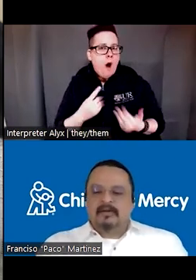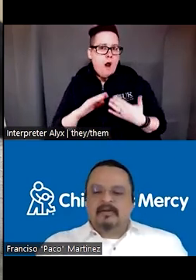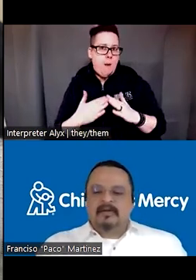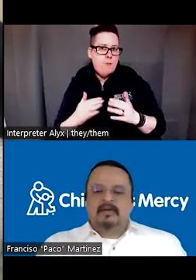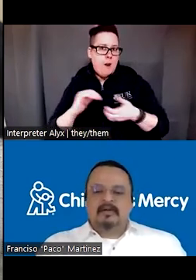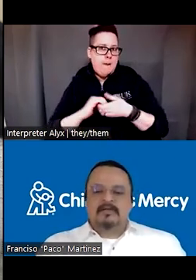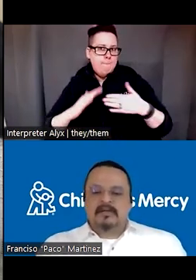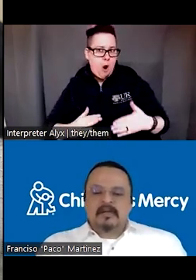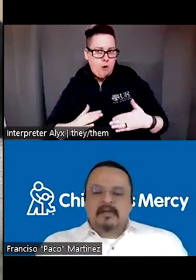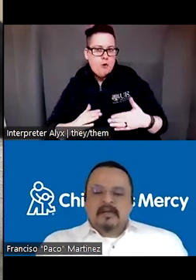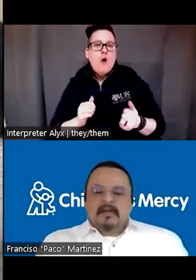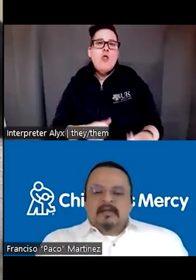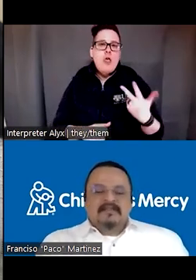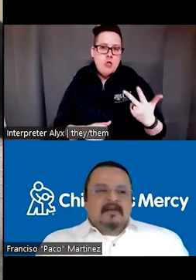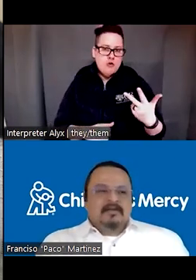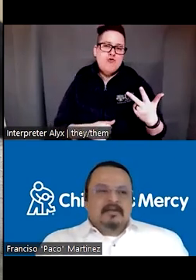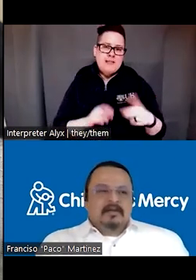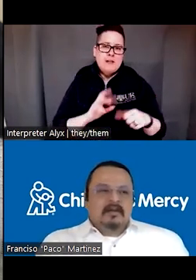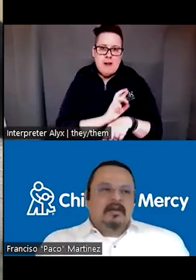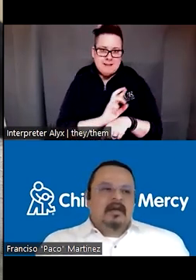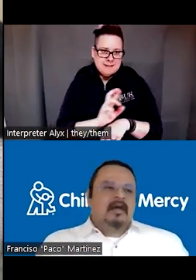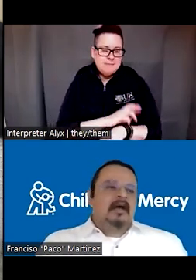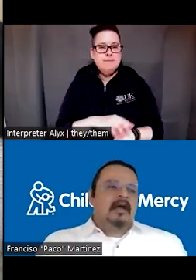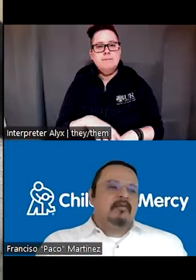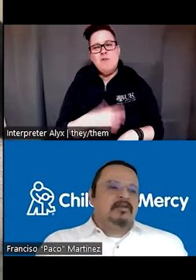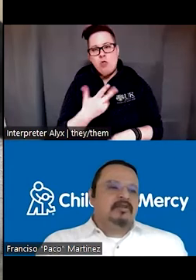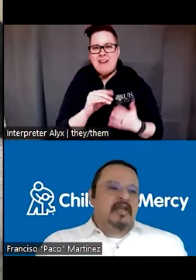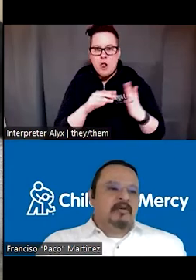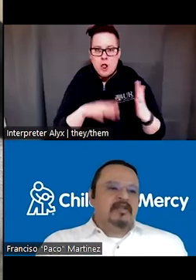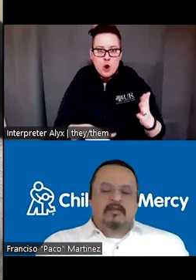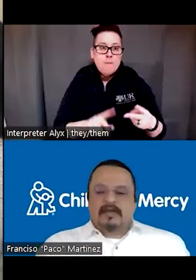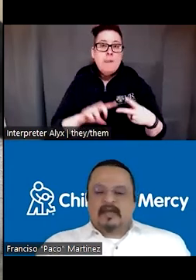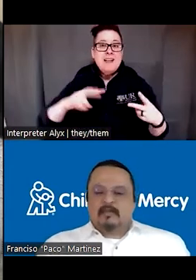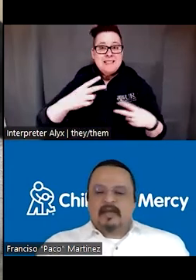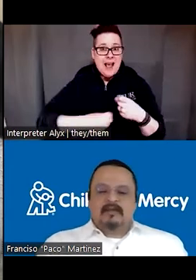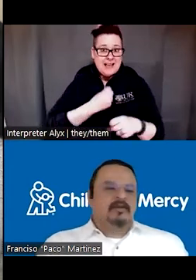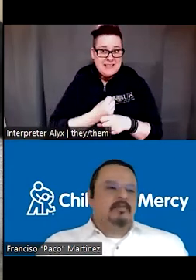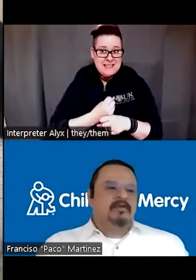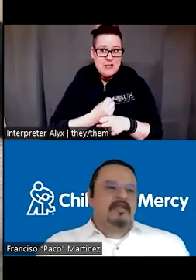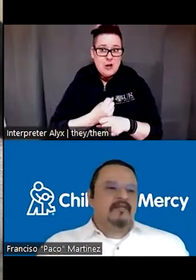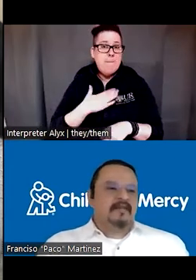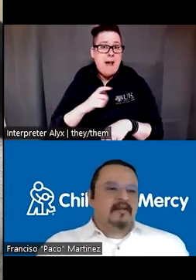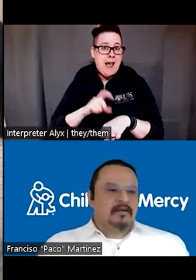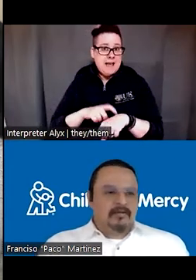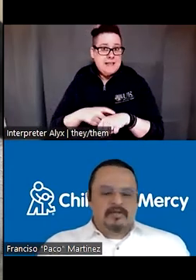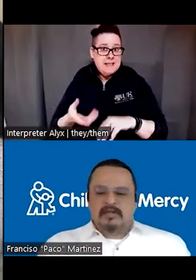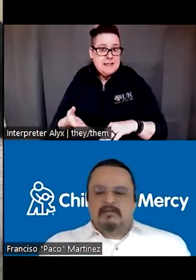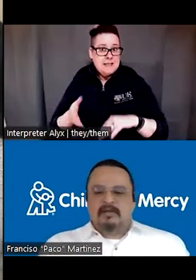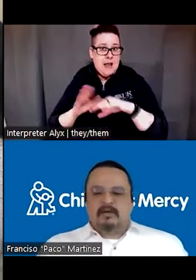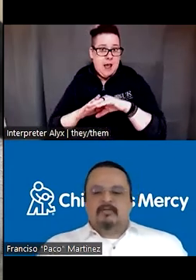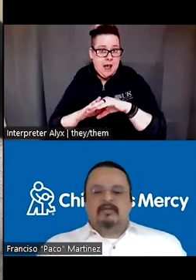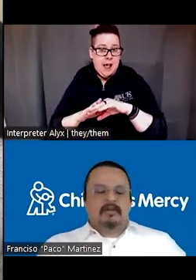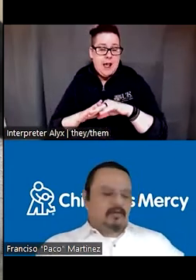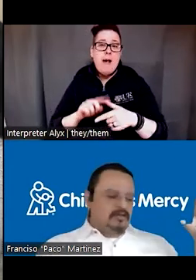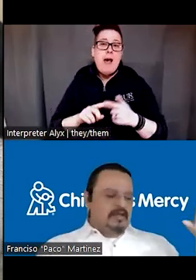with three learners. The second year, I went to 10% of my time pays and 20% of a second coach that